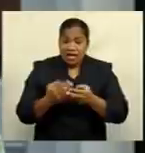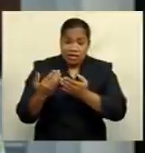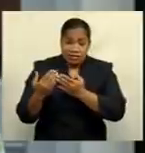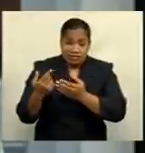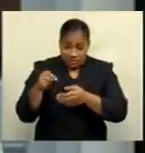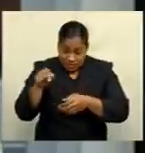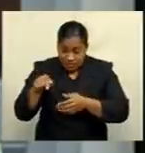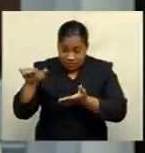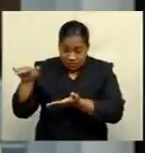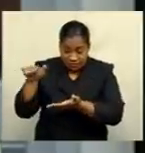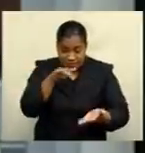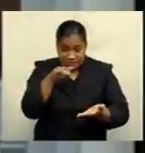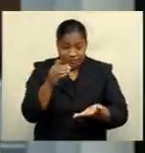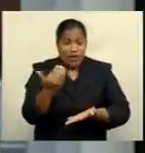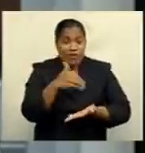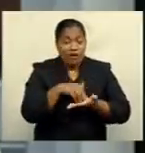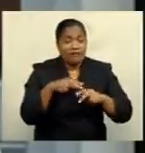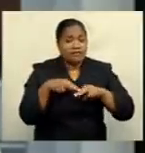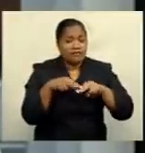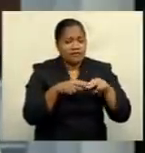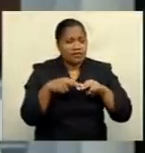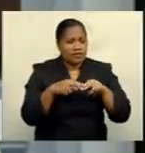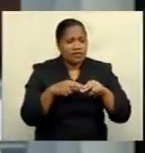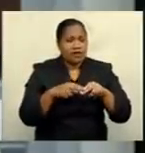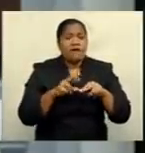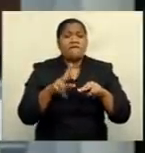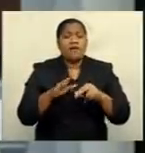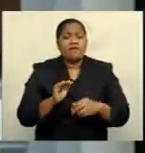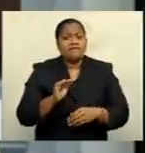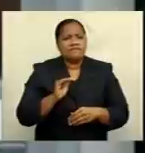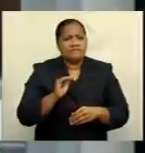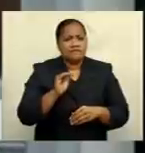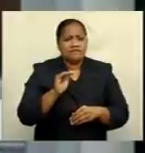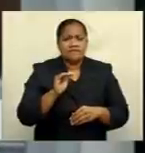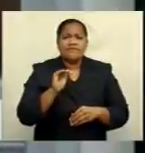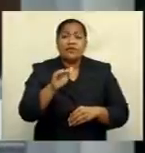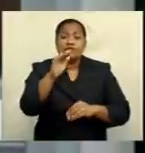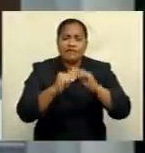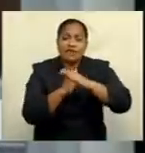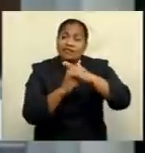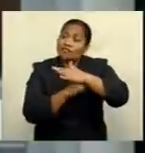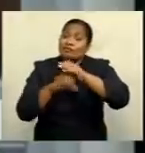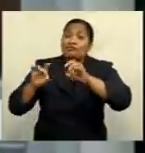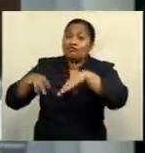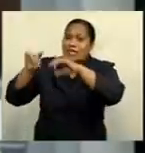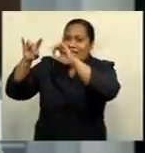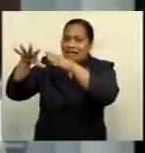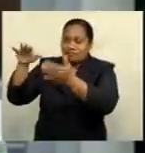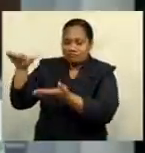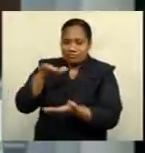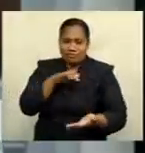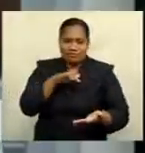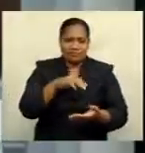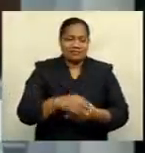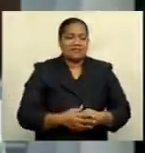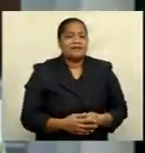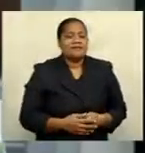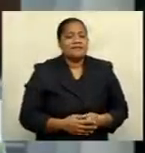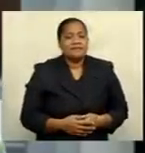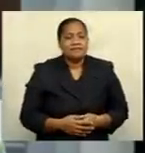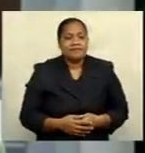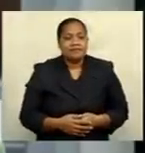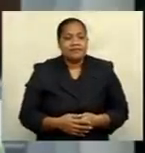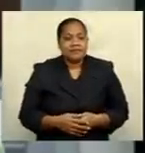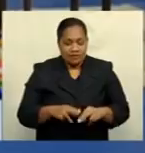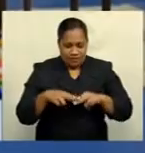reach for your future foundation in Australia, which is led by our proud son of Fiji,